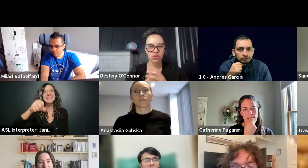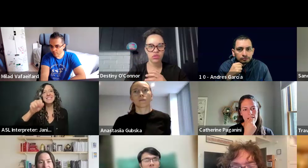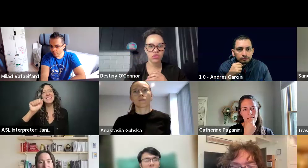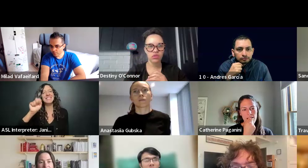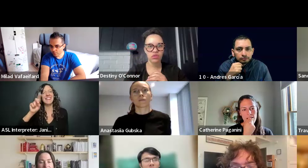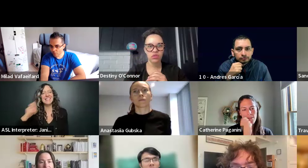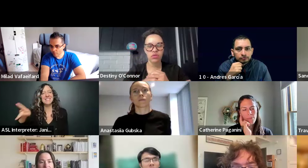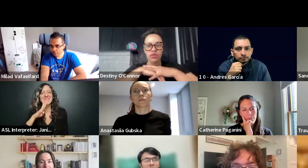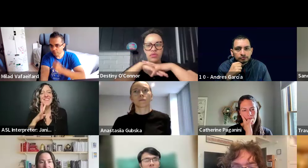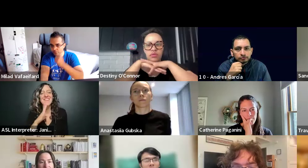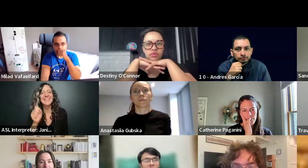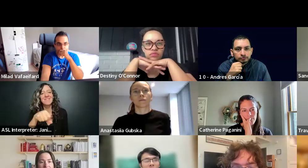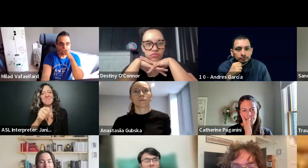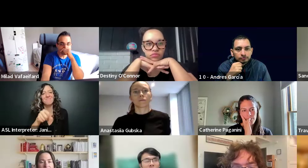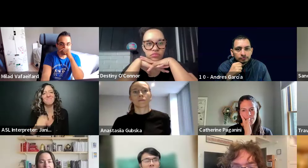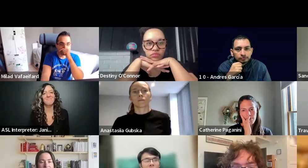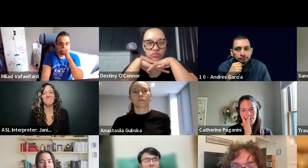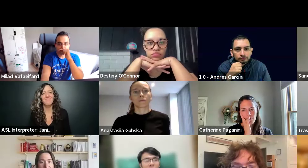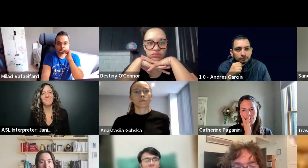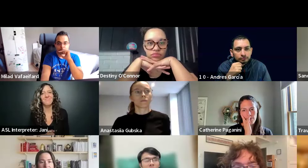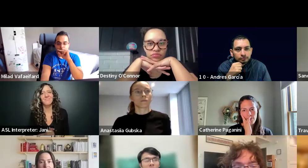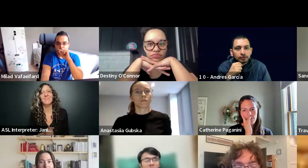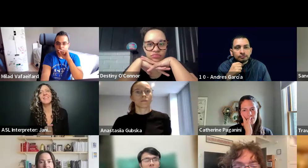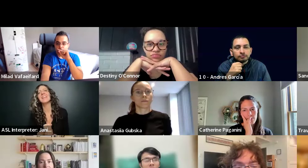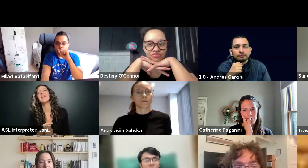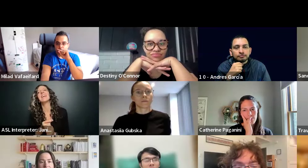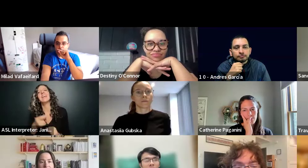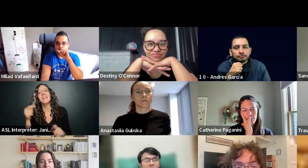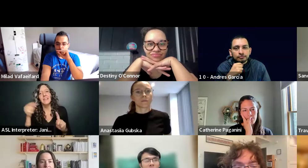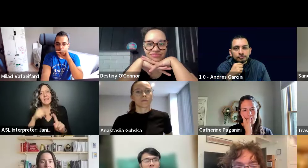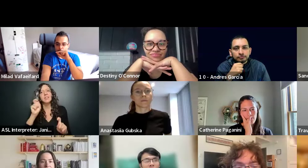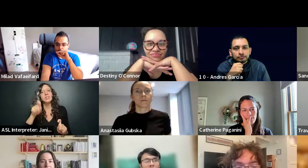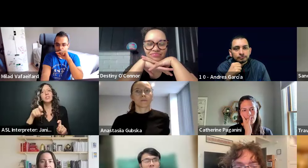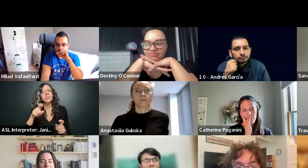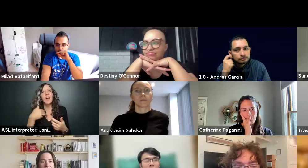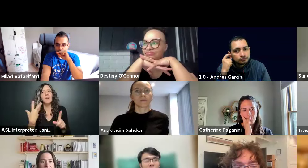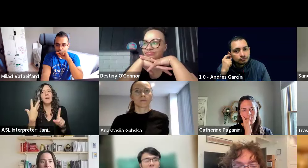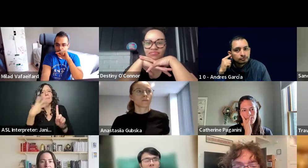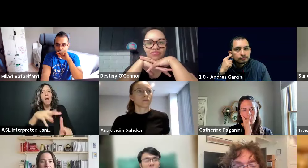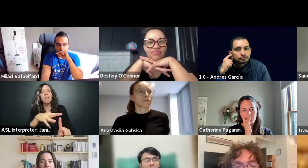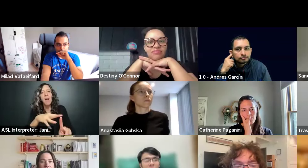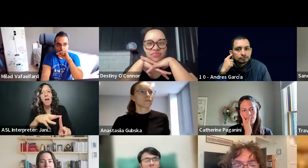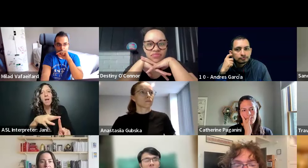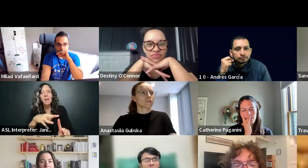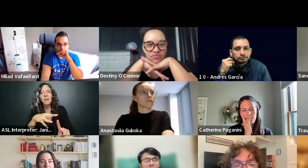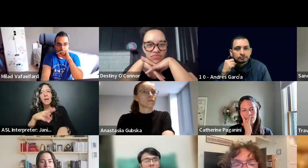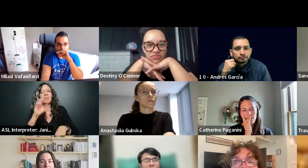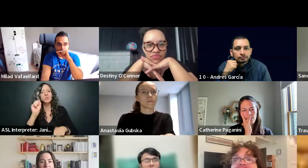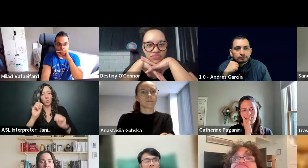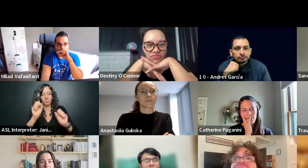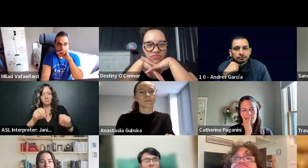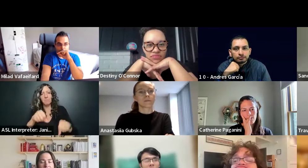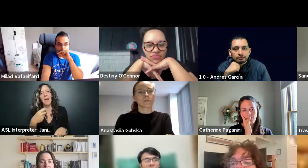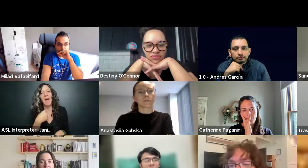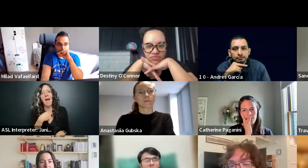Uh, so it's just like the SIG Contraband team does a spotlight on different SIGs. Okay. So I think